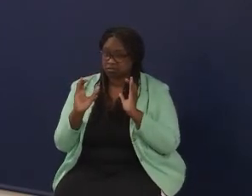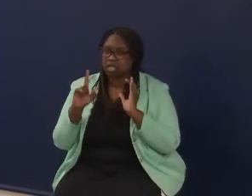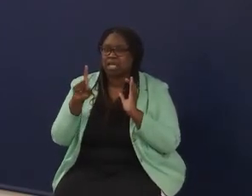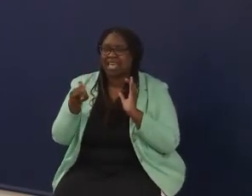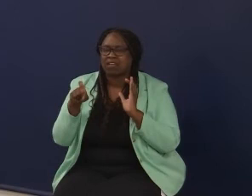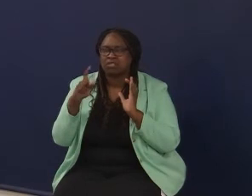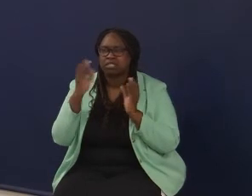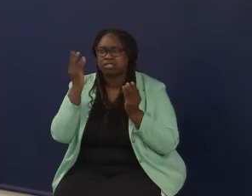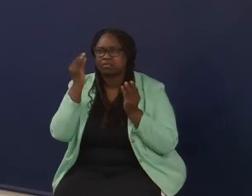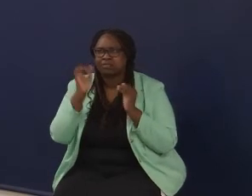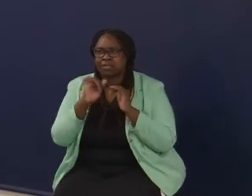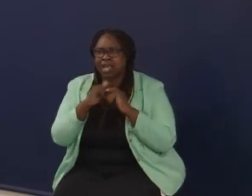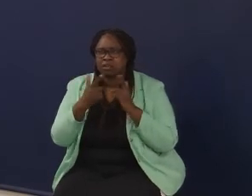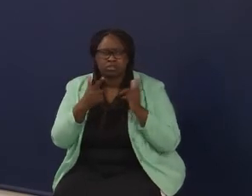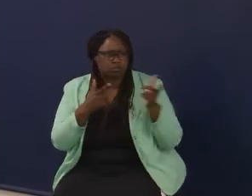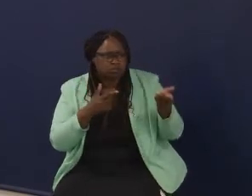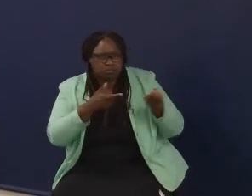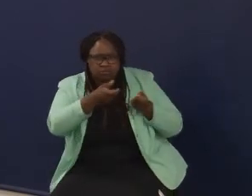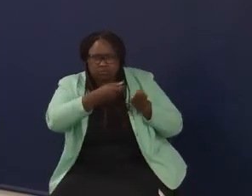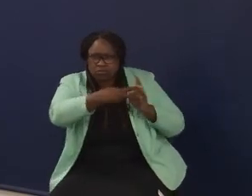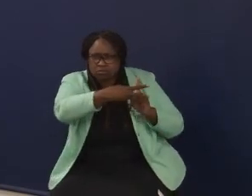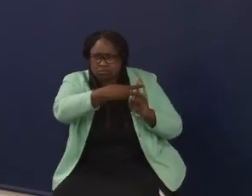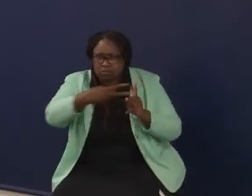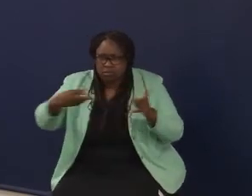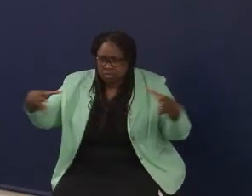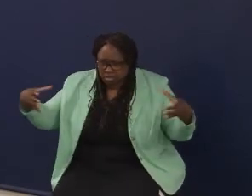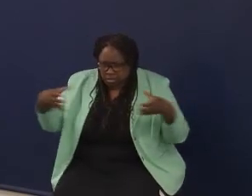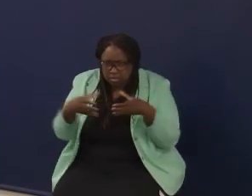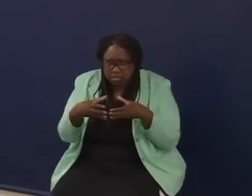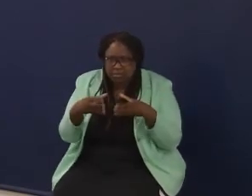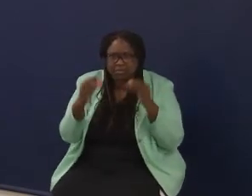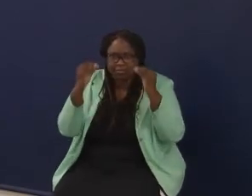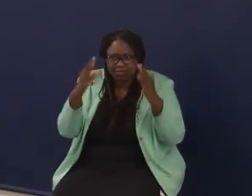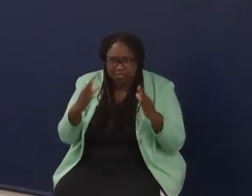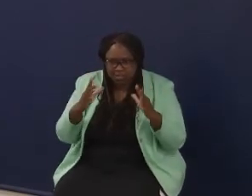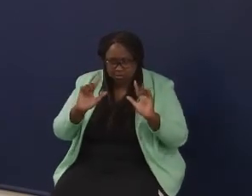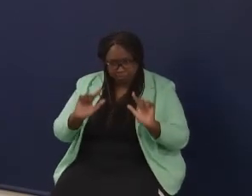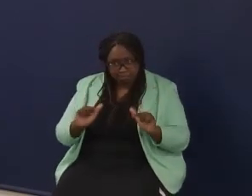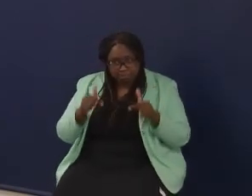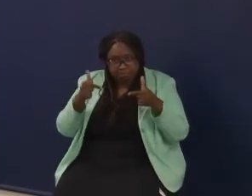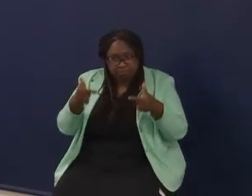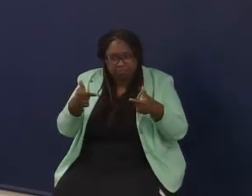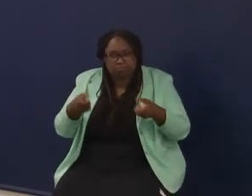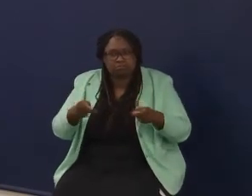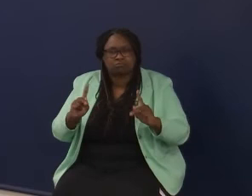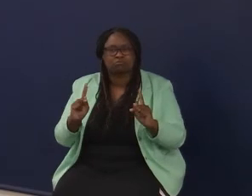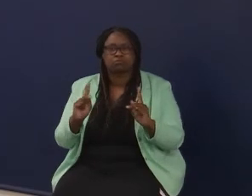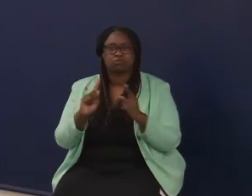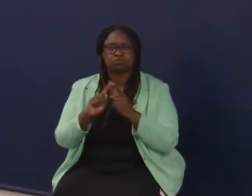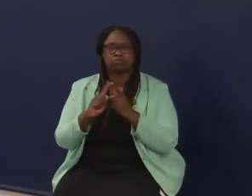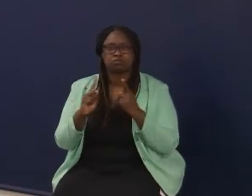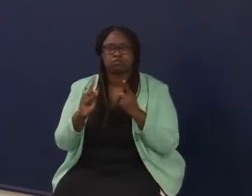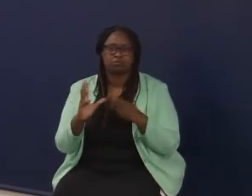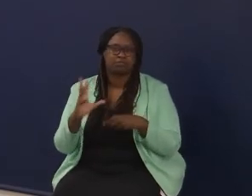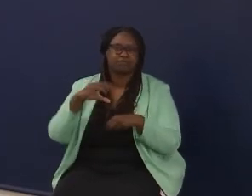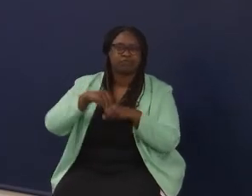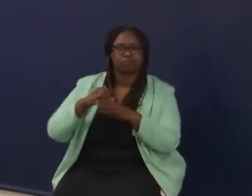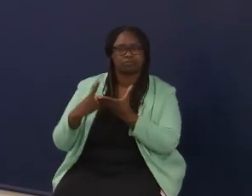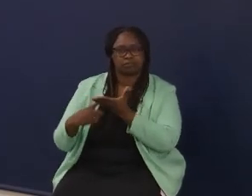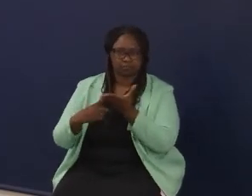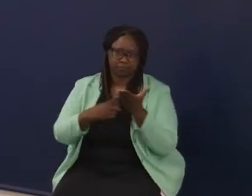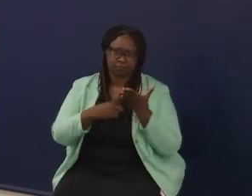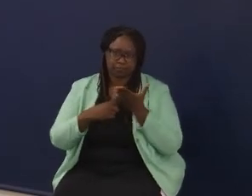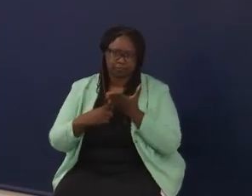pull in our teachers and give them the opportunities to be part of the discussion.